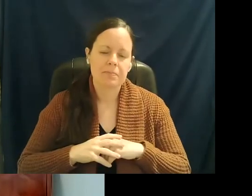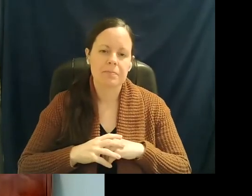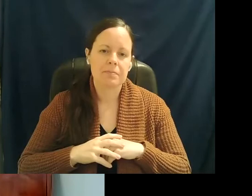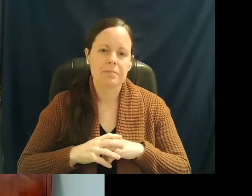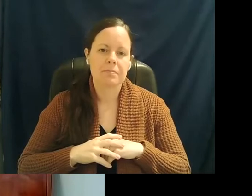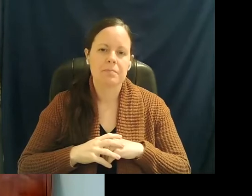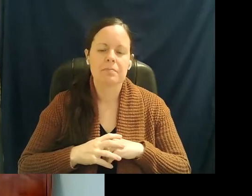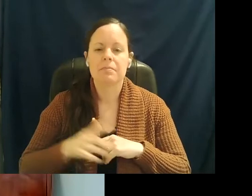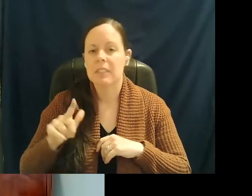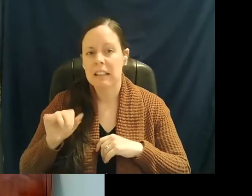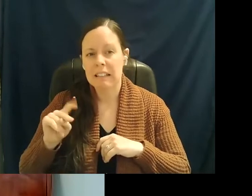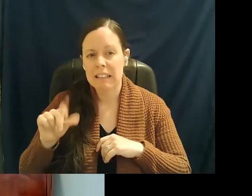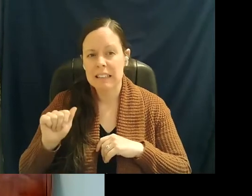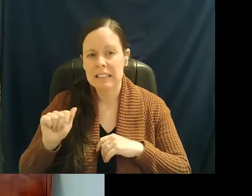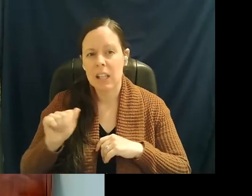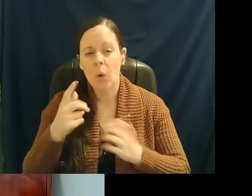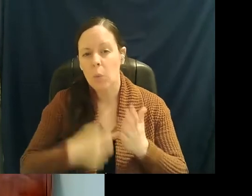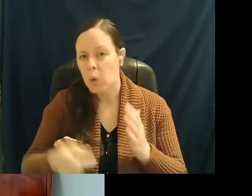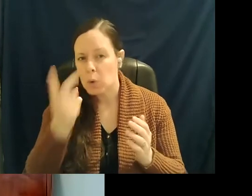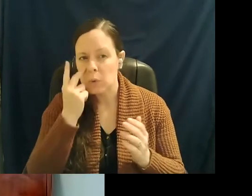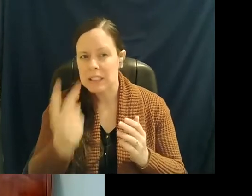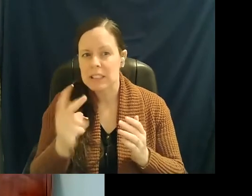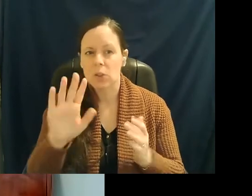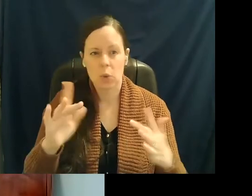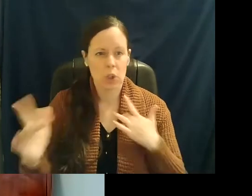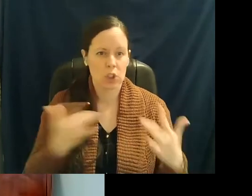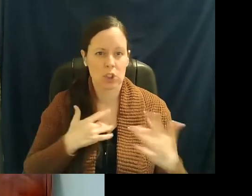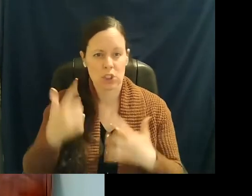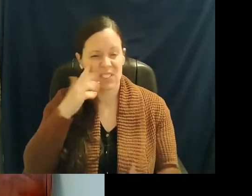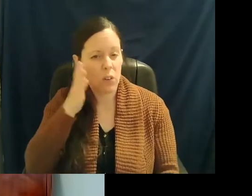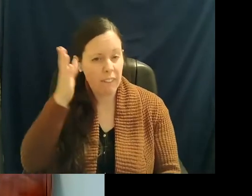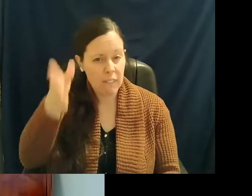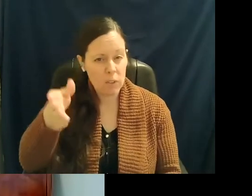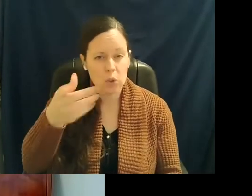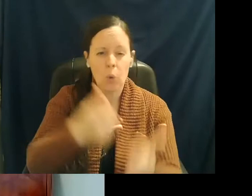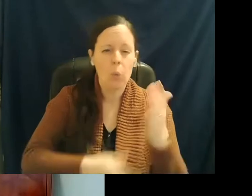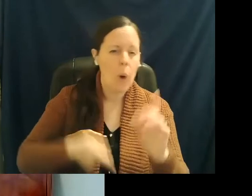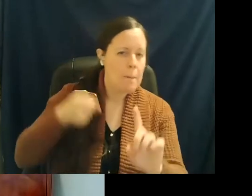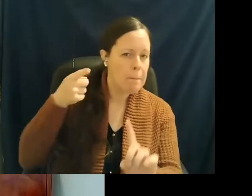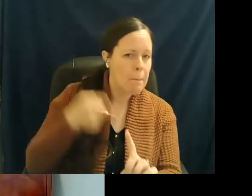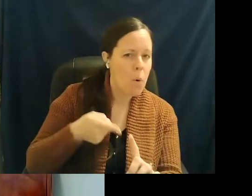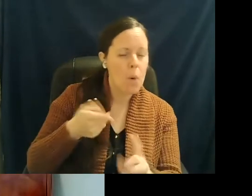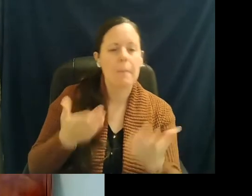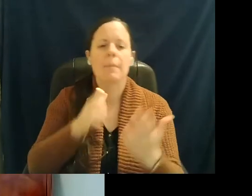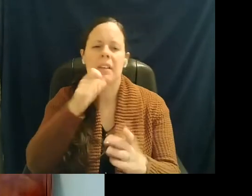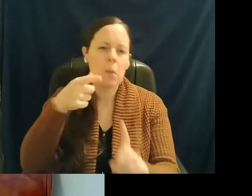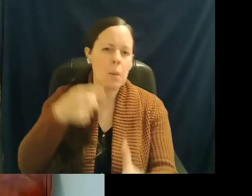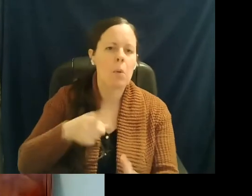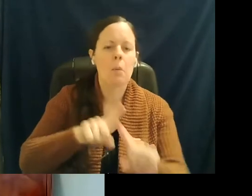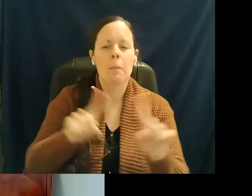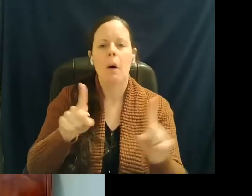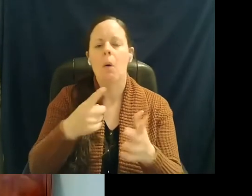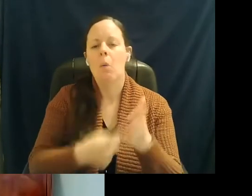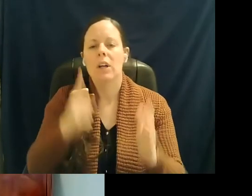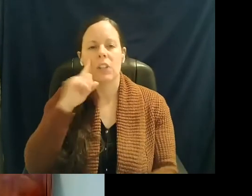And Linda, what are you seeing as your concerns for the future? At what point, or I guess maybe not at what point, but what does it look